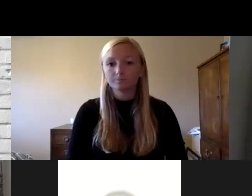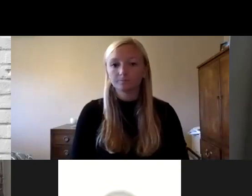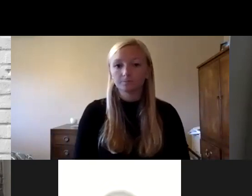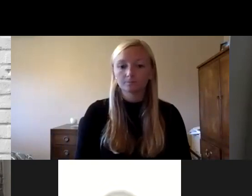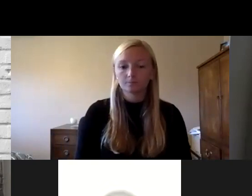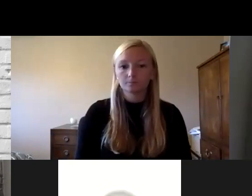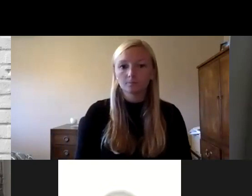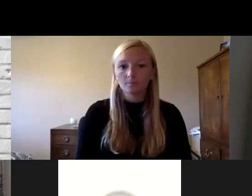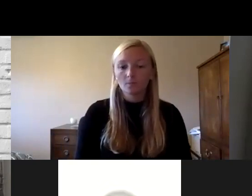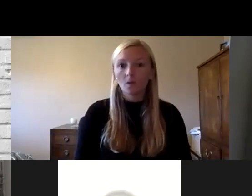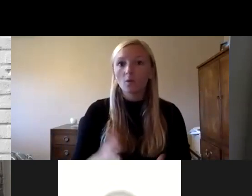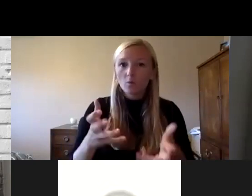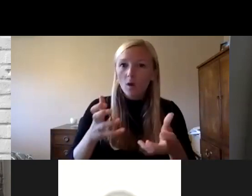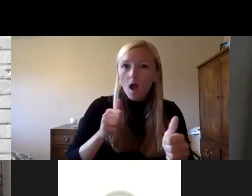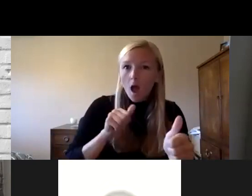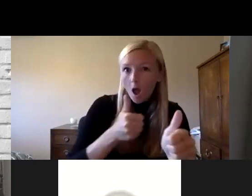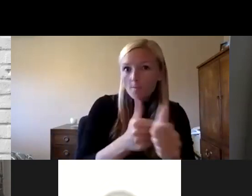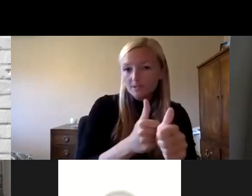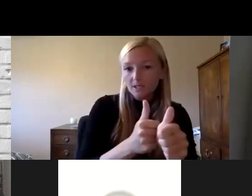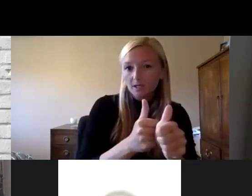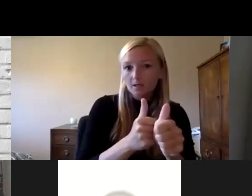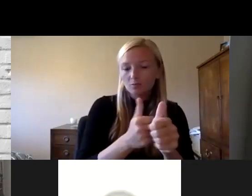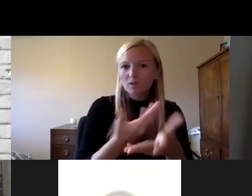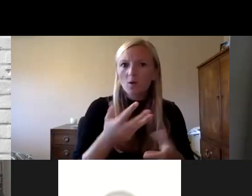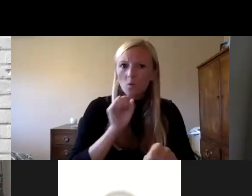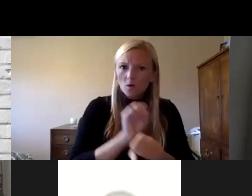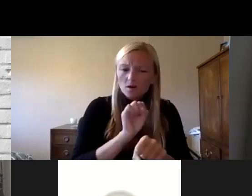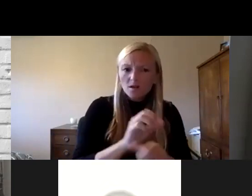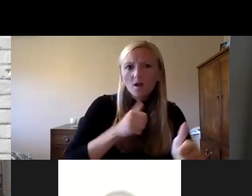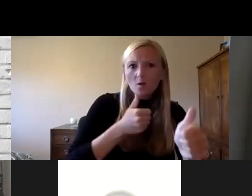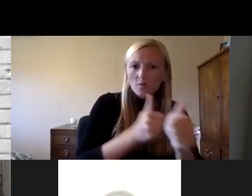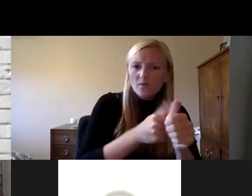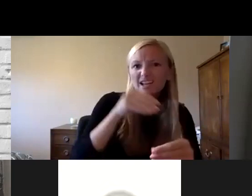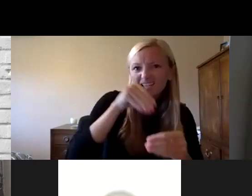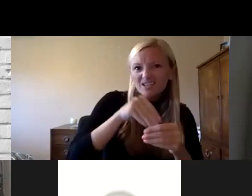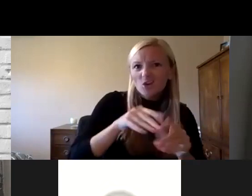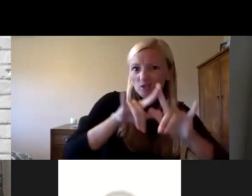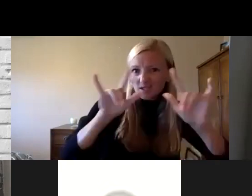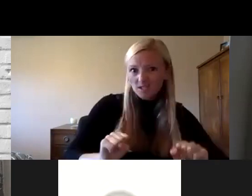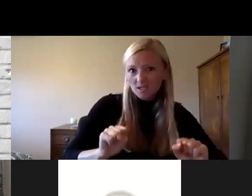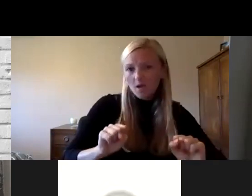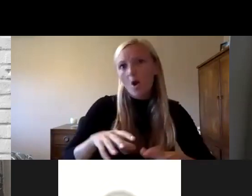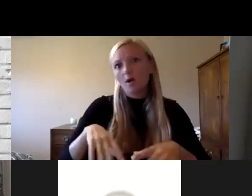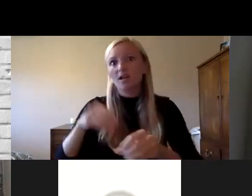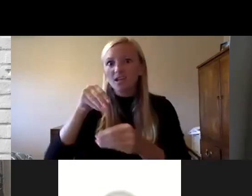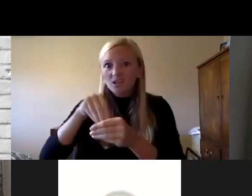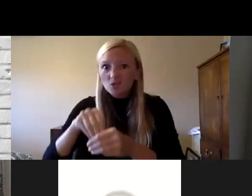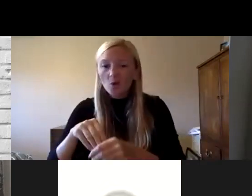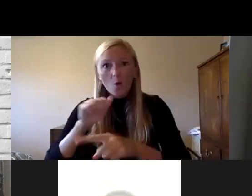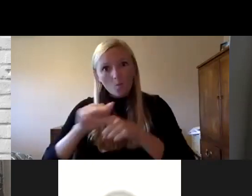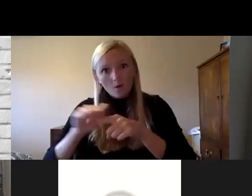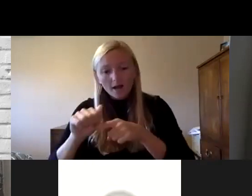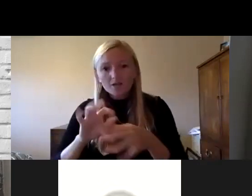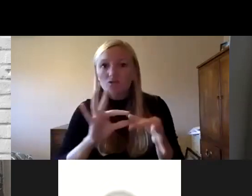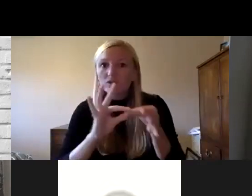to do some updates of our we've been working for a while and updates of our internal systems and our internal practice with regards